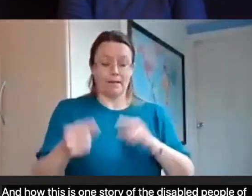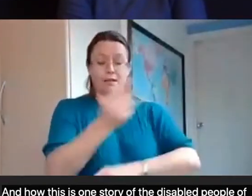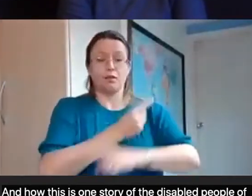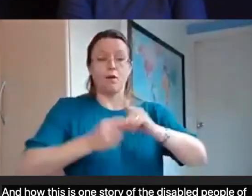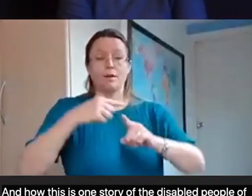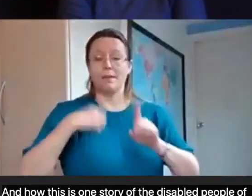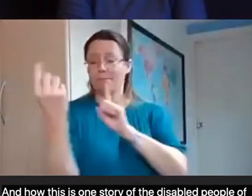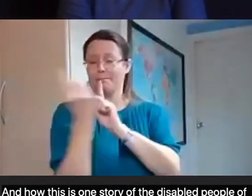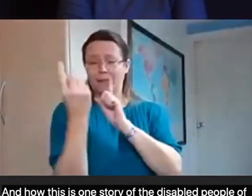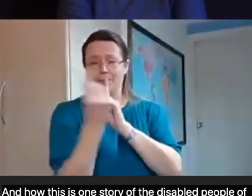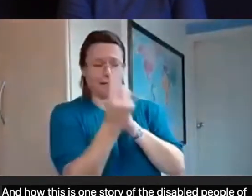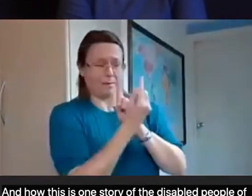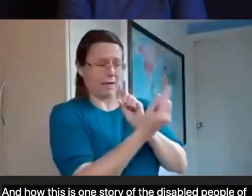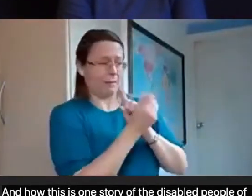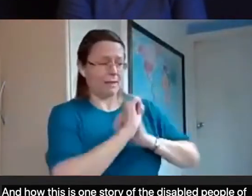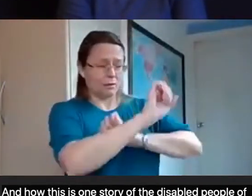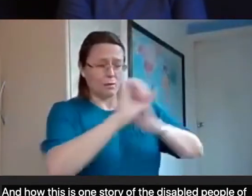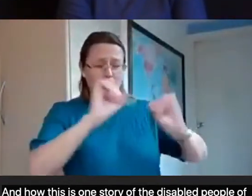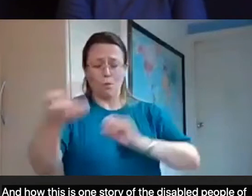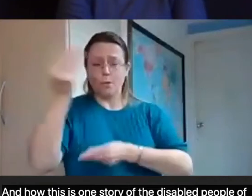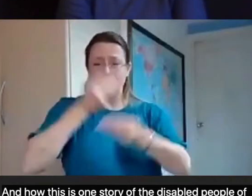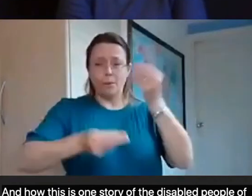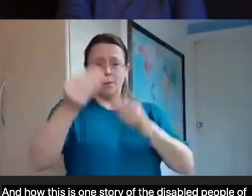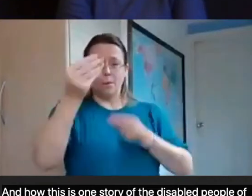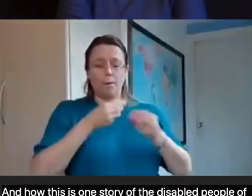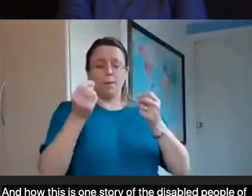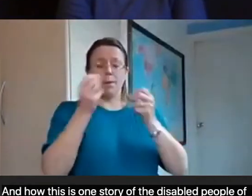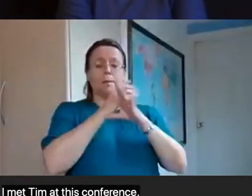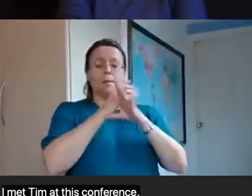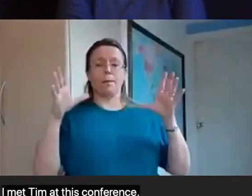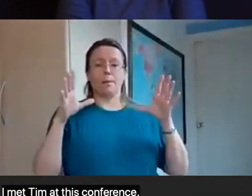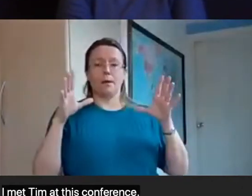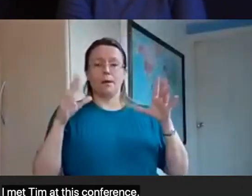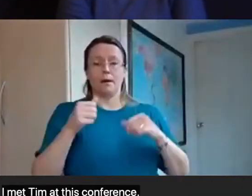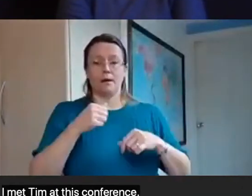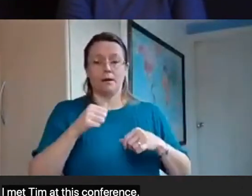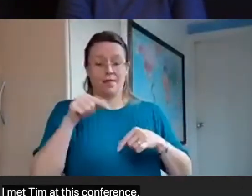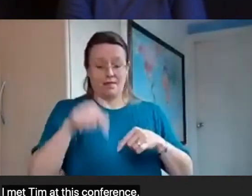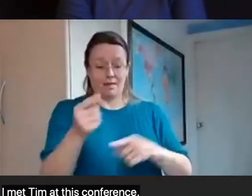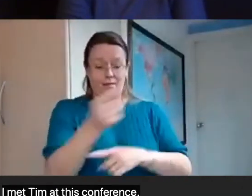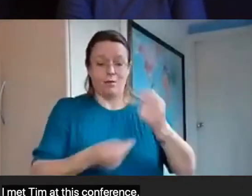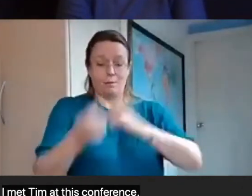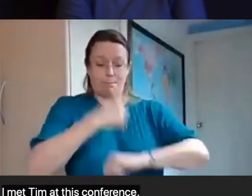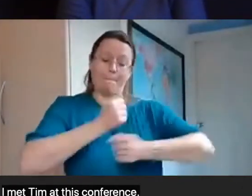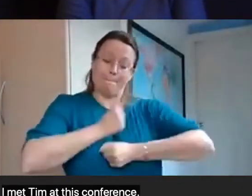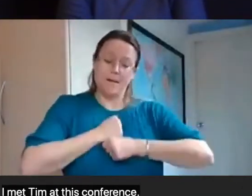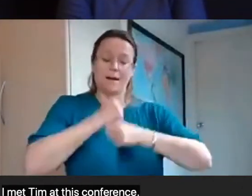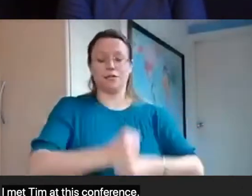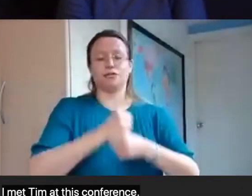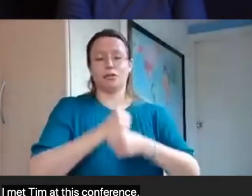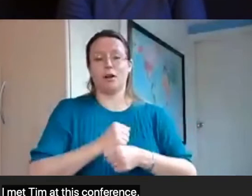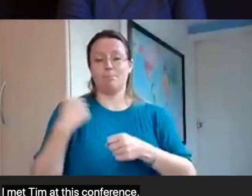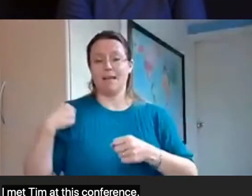here who've told me a little piece of this bigger story. For about eight years, this conference was my church, and I found God in the people of God.